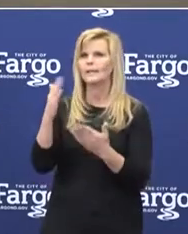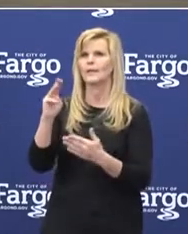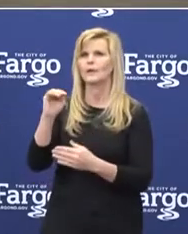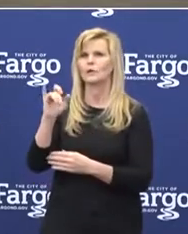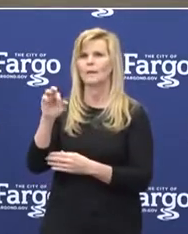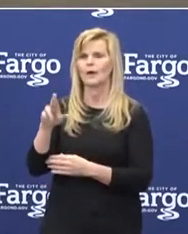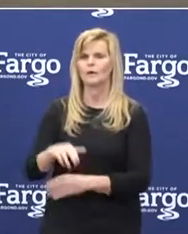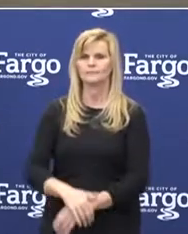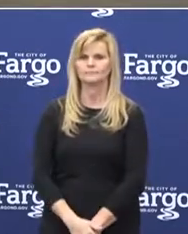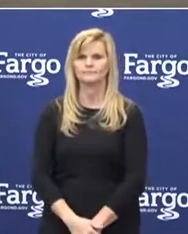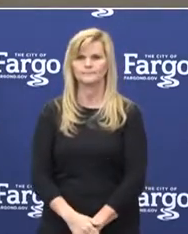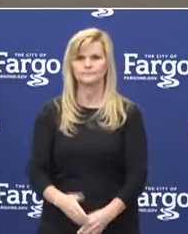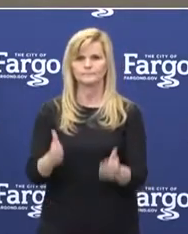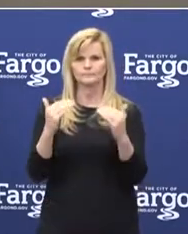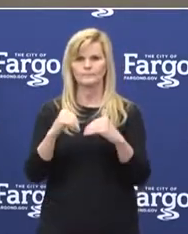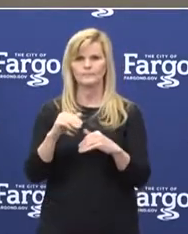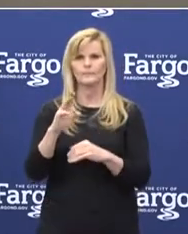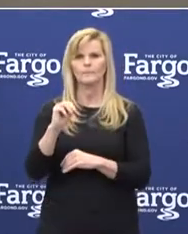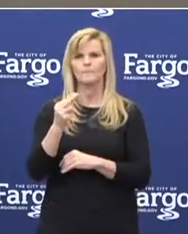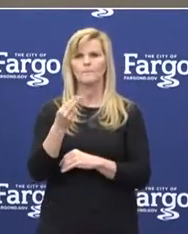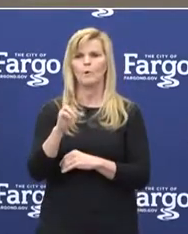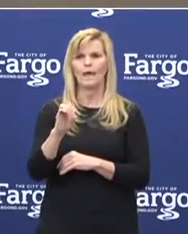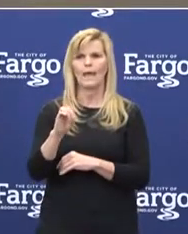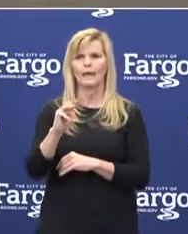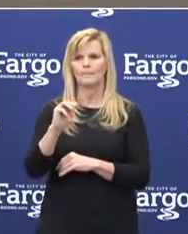Our next speaker is Morehead Mayor Jonathan Judd.